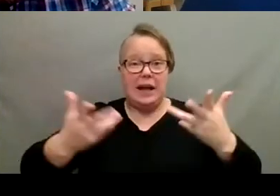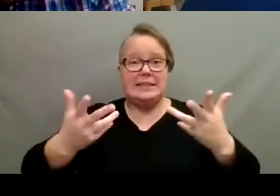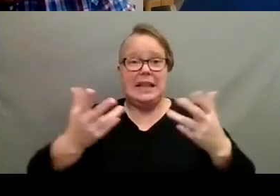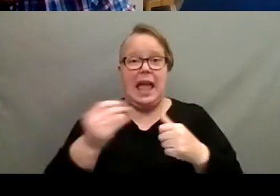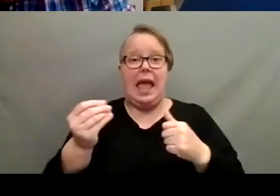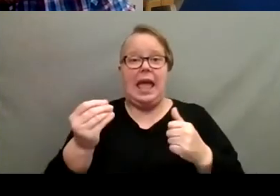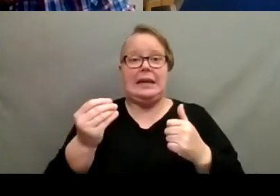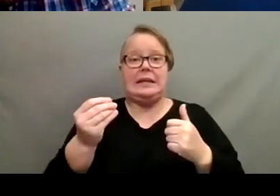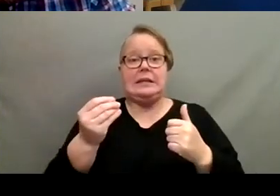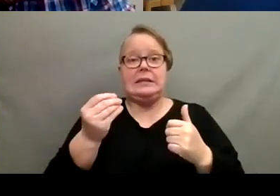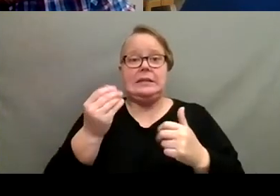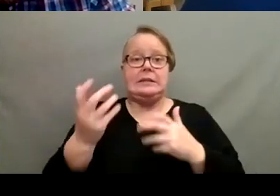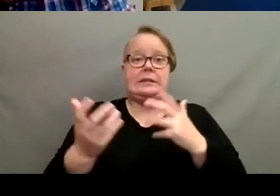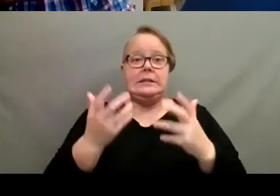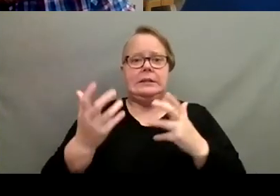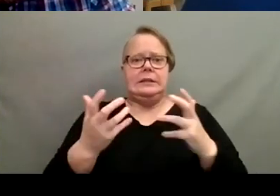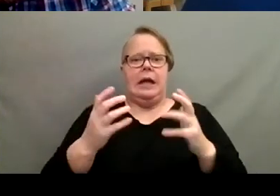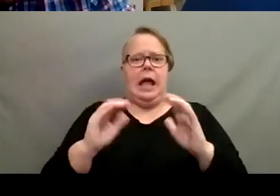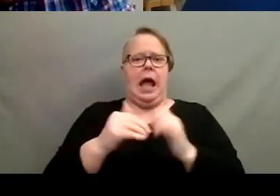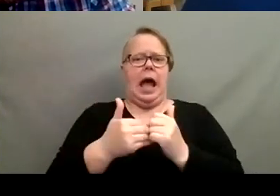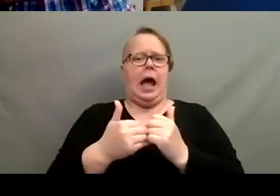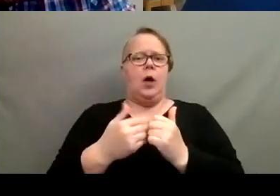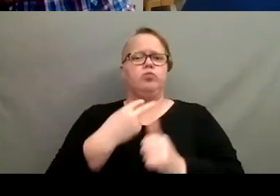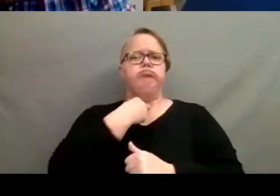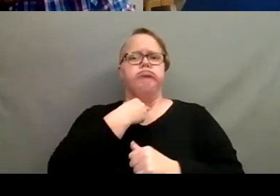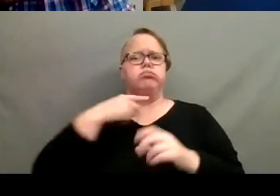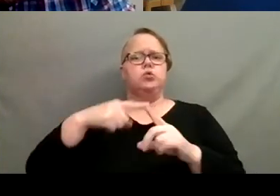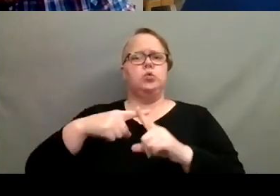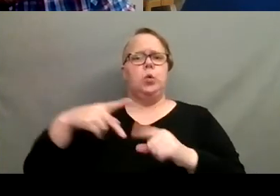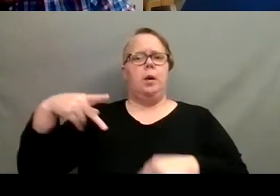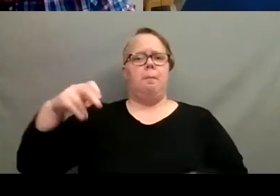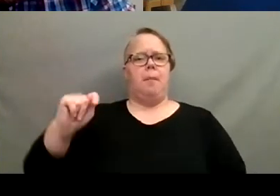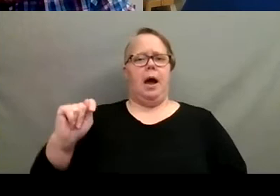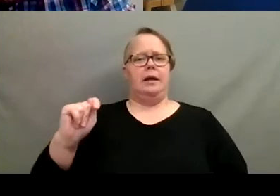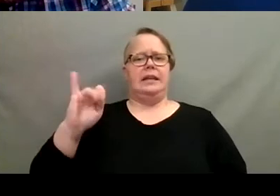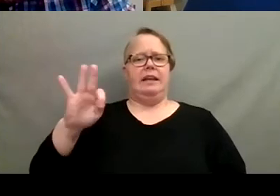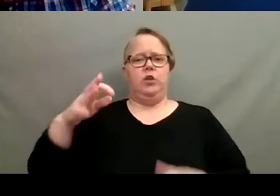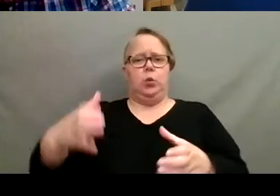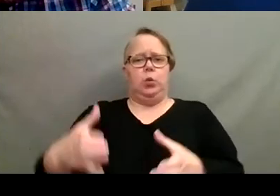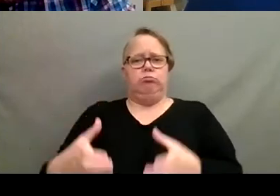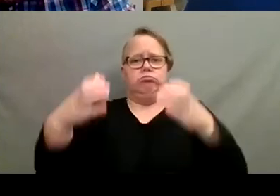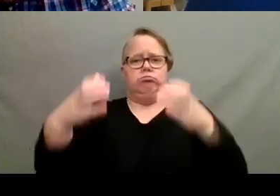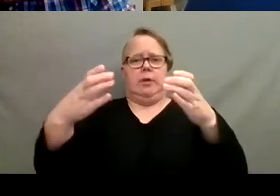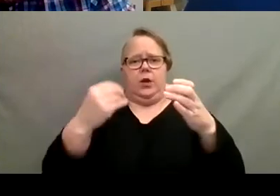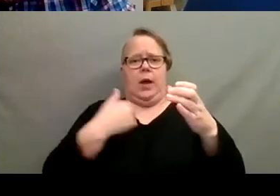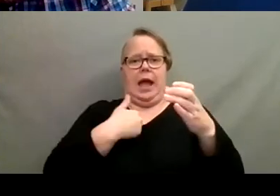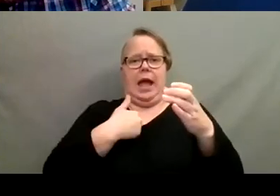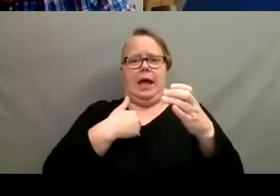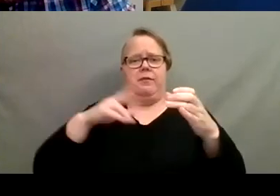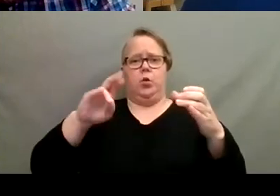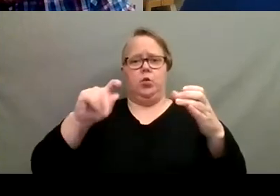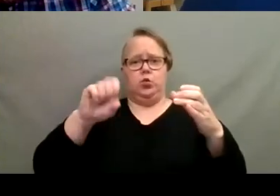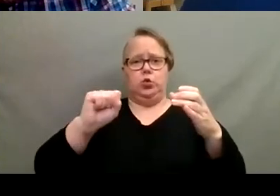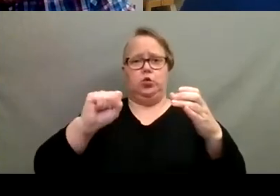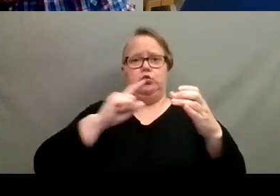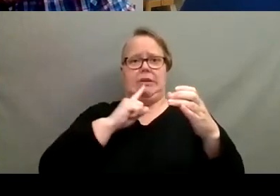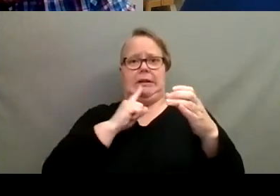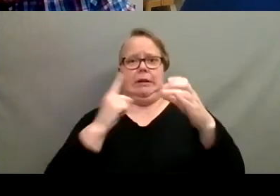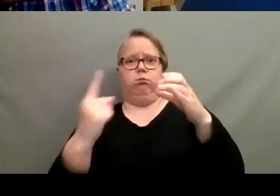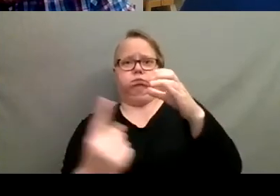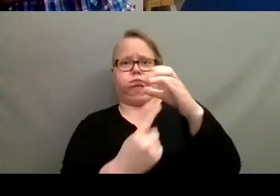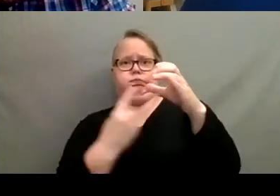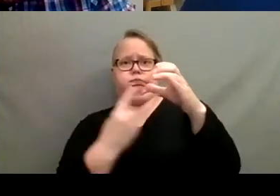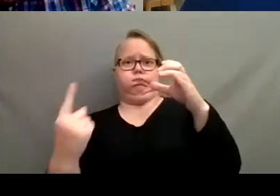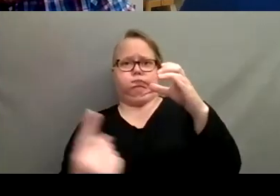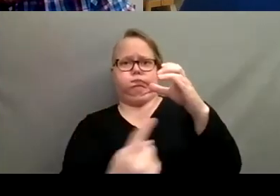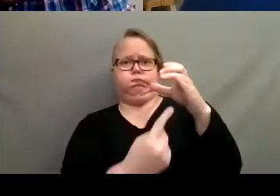like pot bound it is. So if you pull something out and if you've got roots really circling, big,